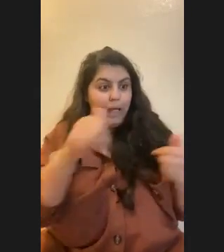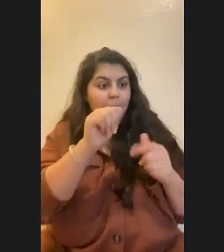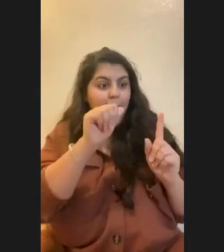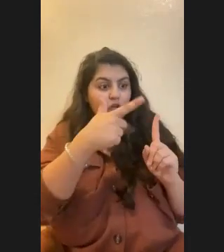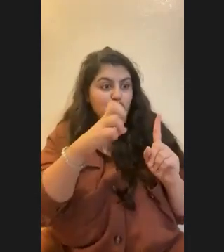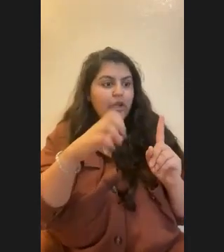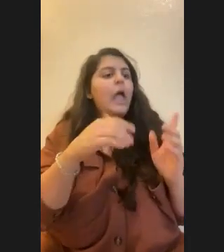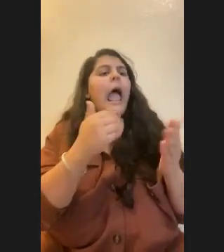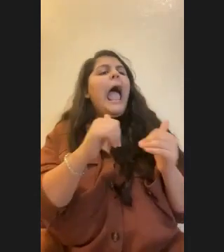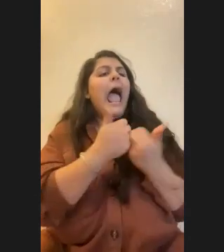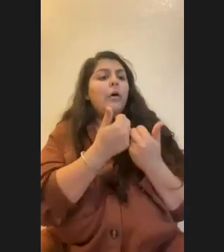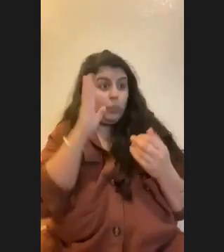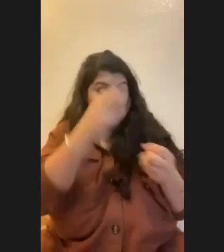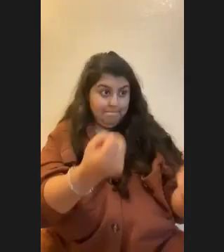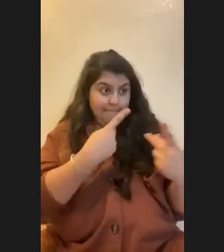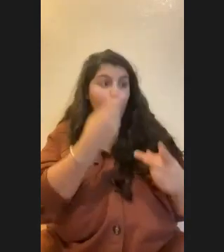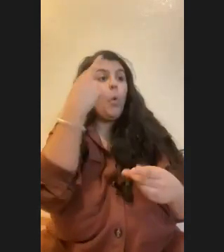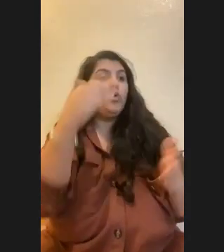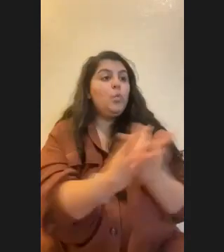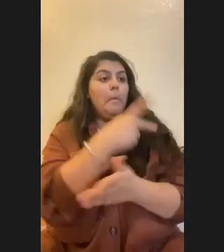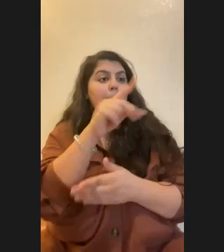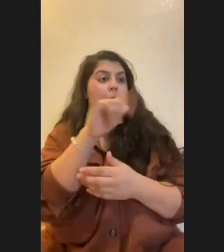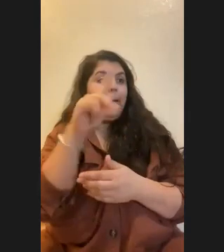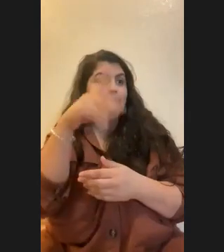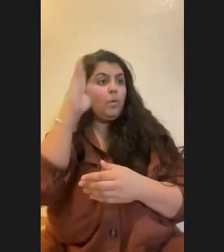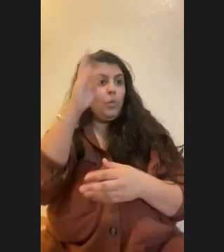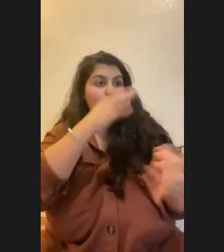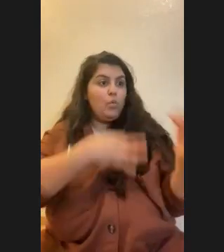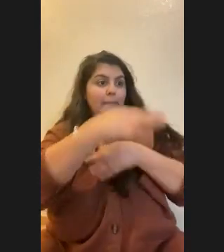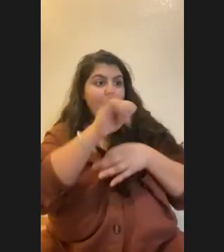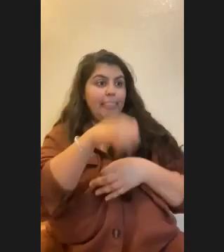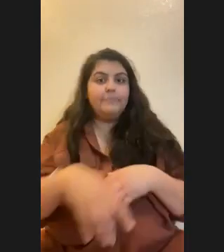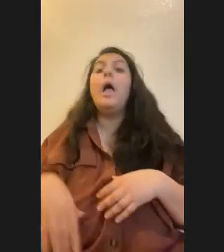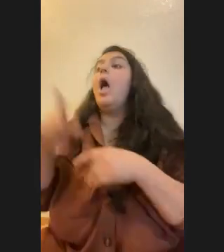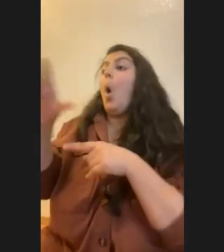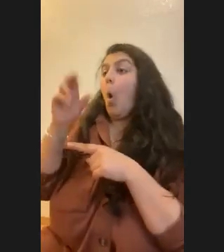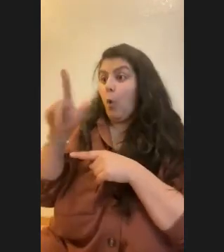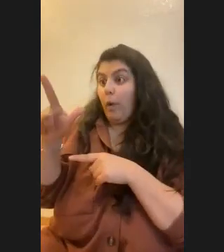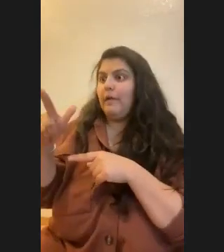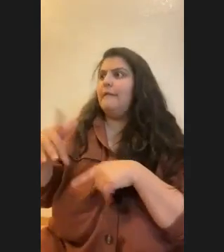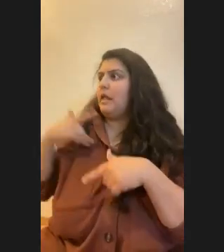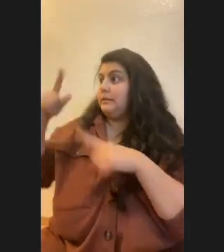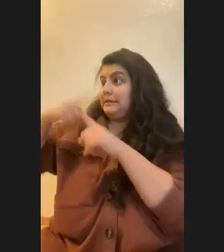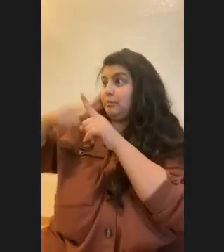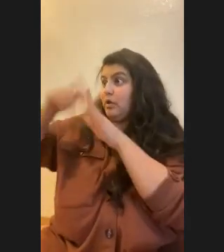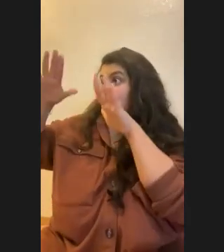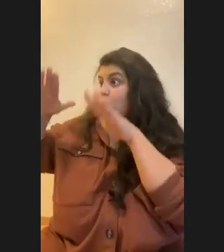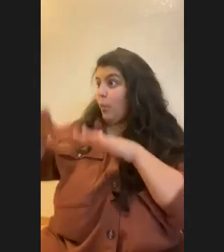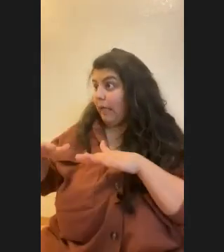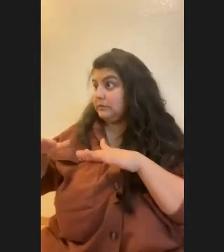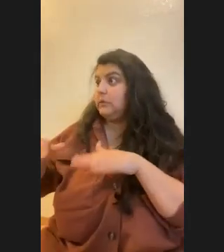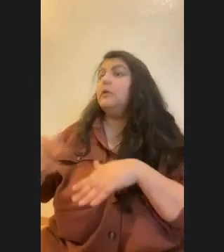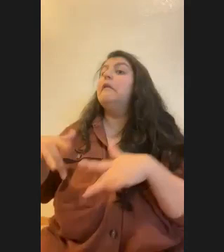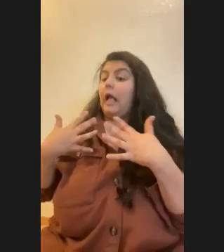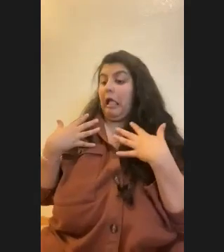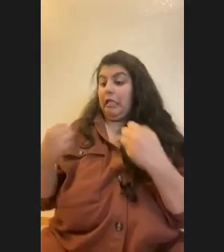place? No, absolutely. It can, the minute that the corals feeling like the temperatures relaxed a little bit and the corals feeling healthier, it'll start